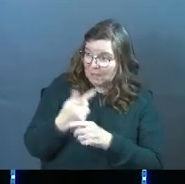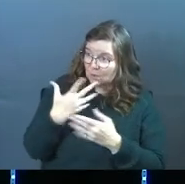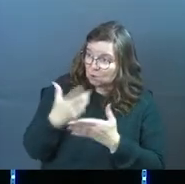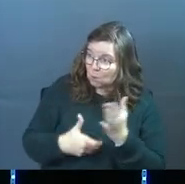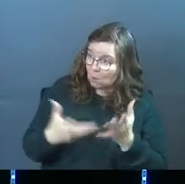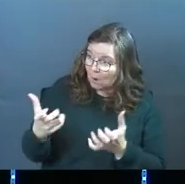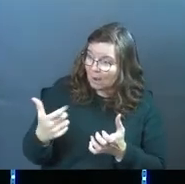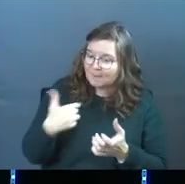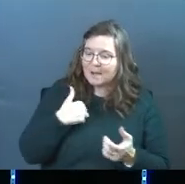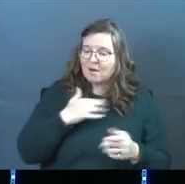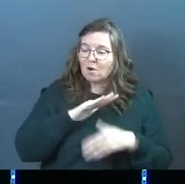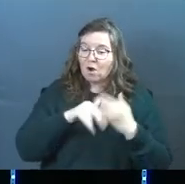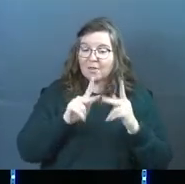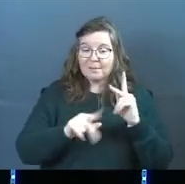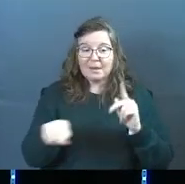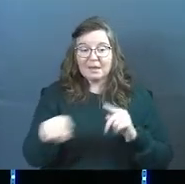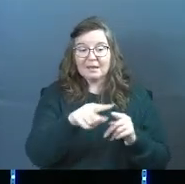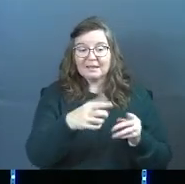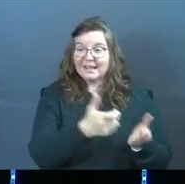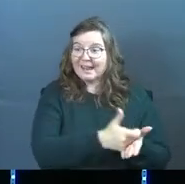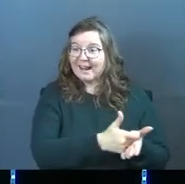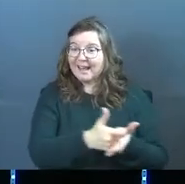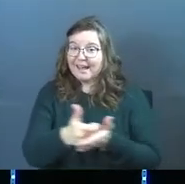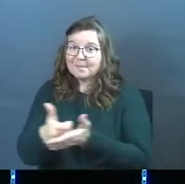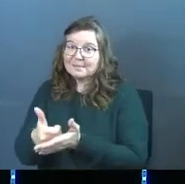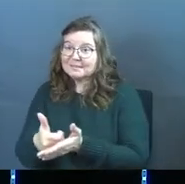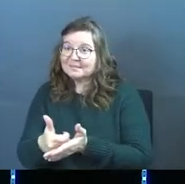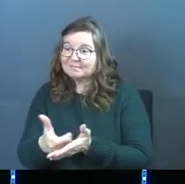what you want, Jesus, but all these people get helped.